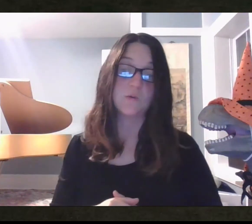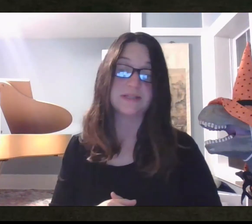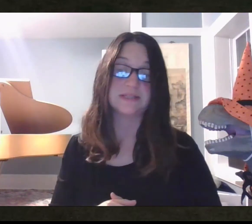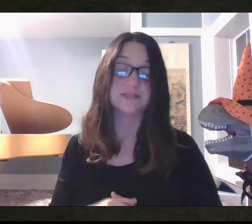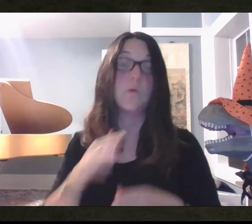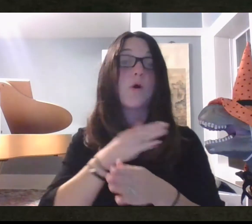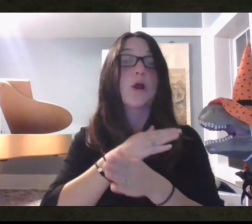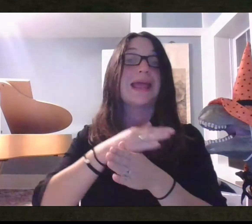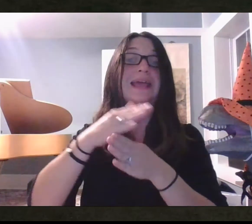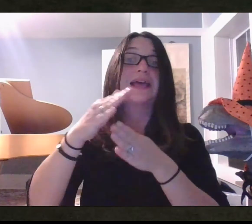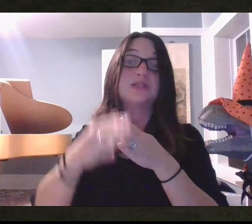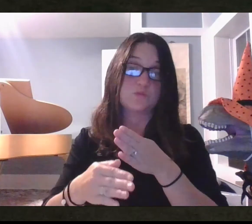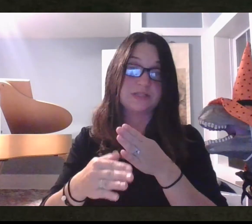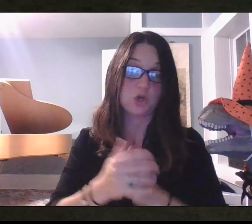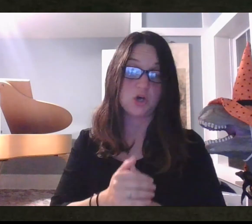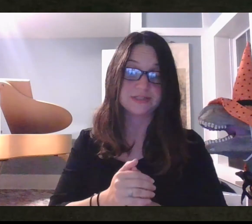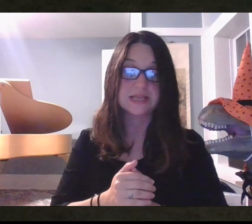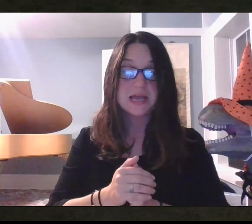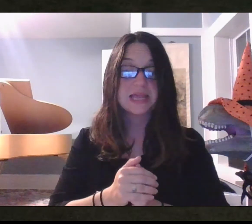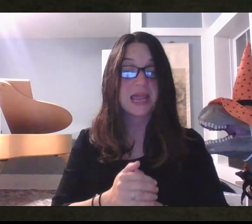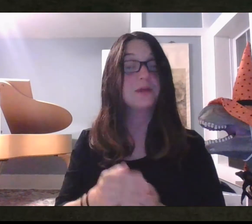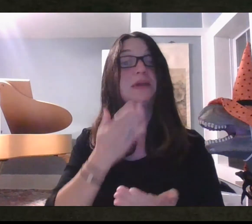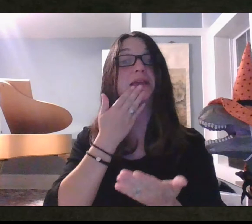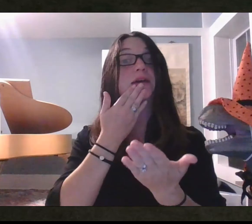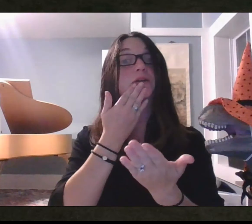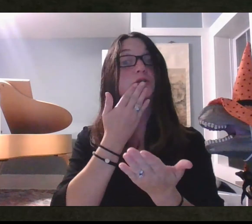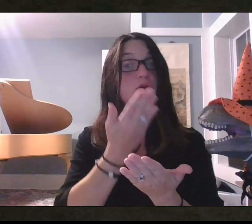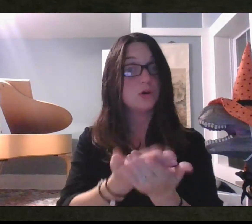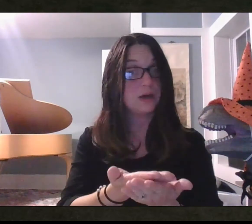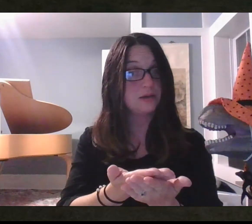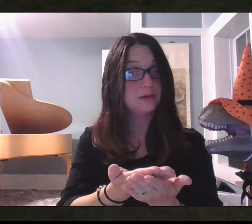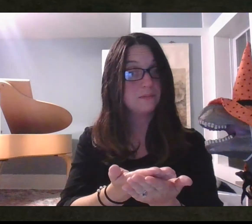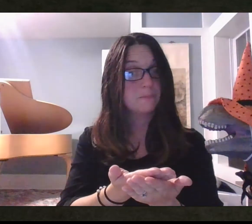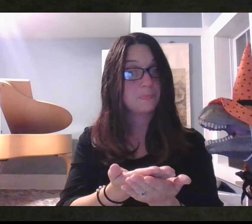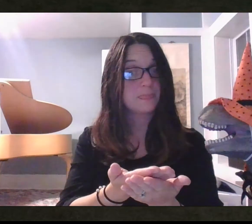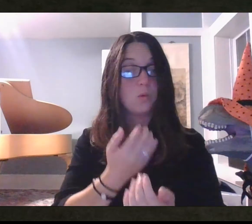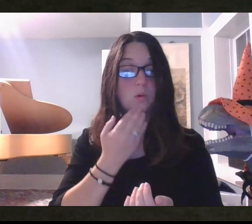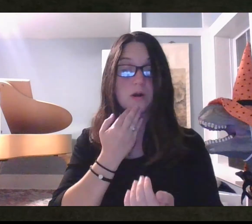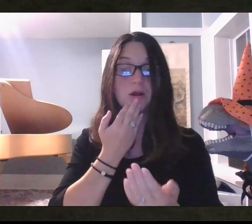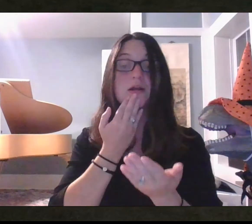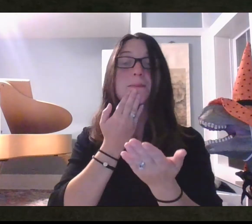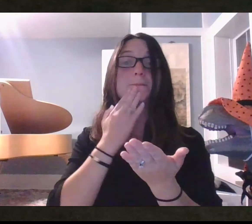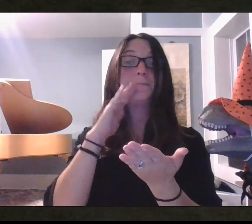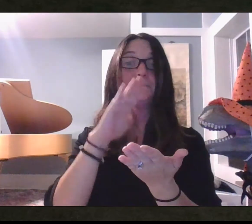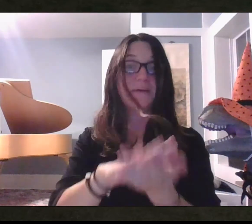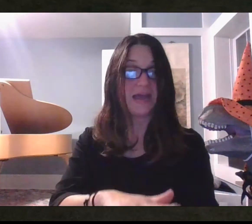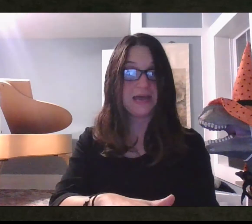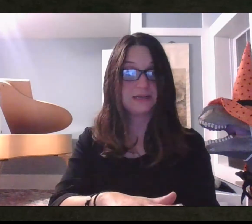Mustangs that consequences or end results can be good or